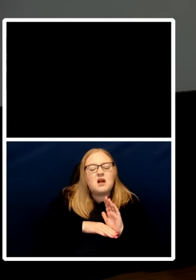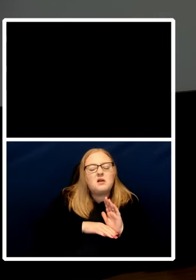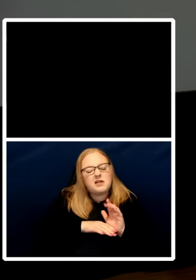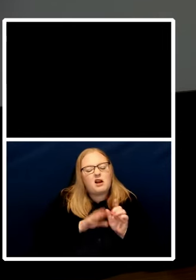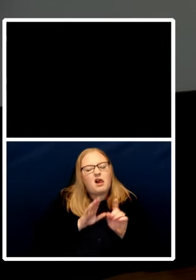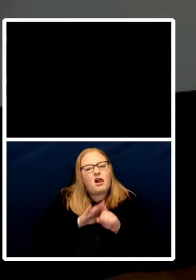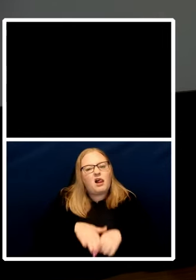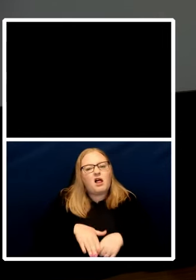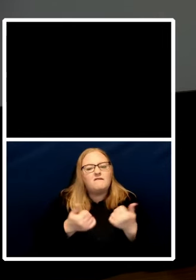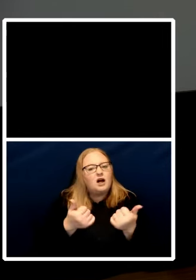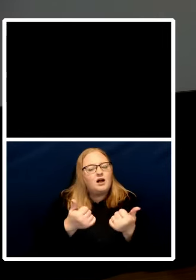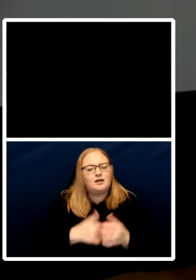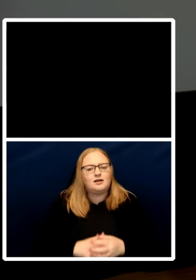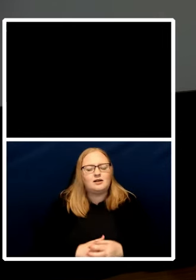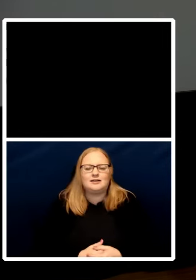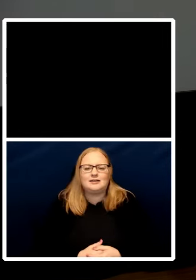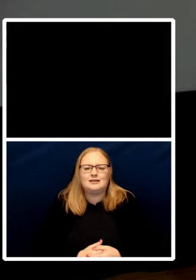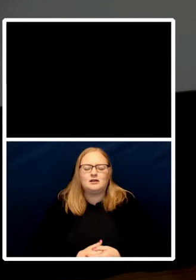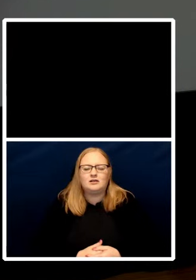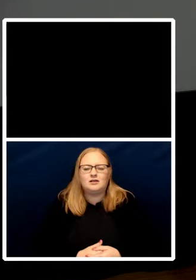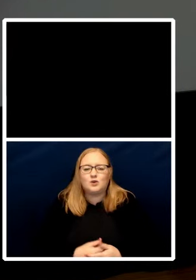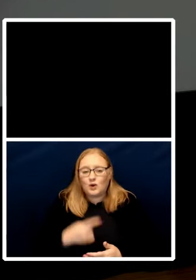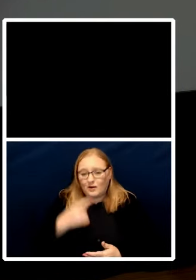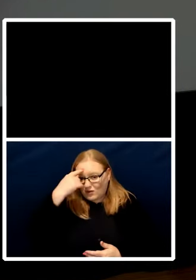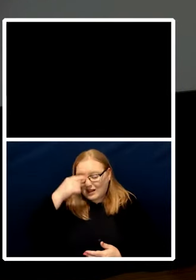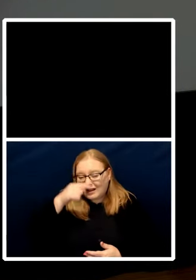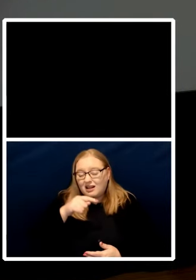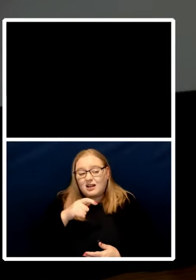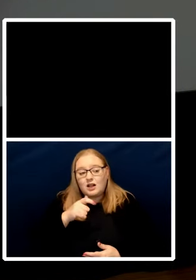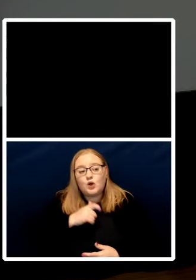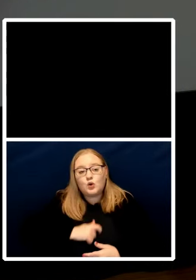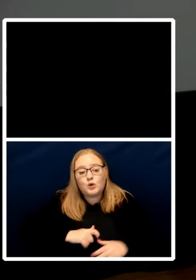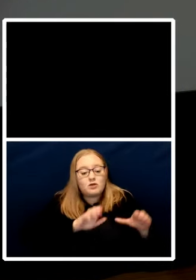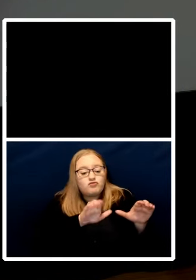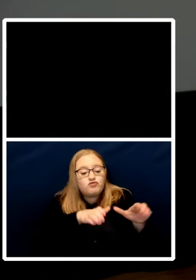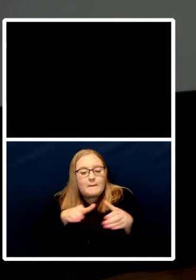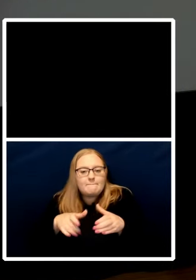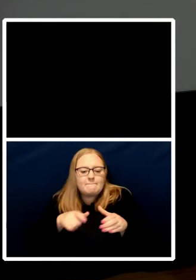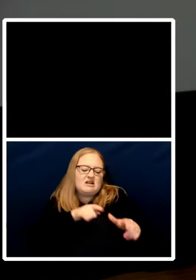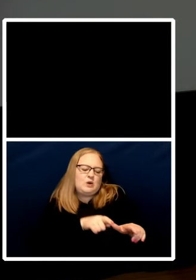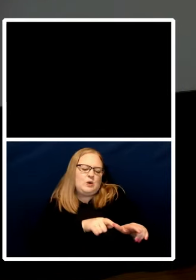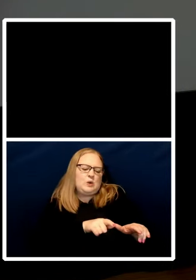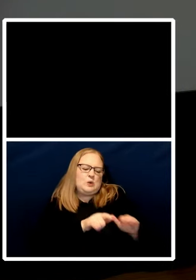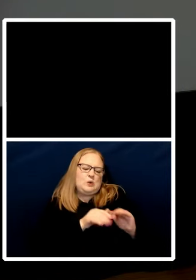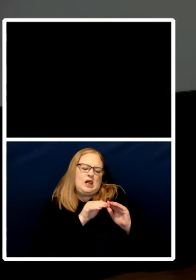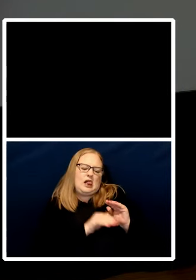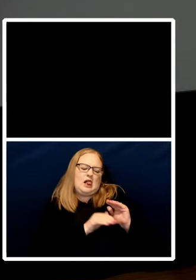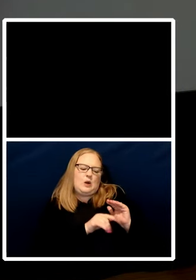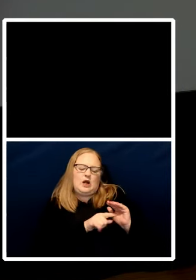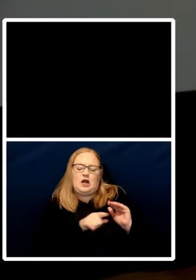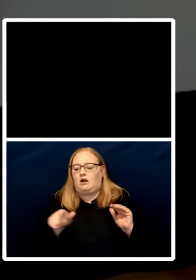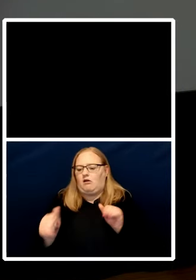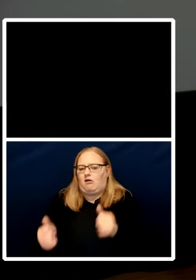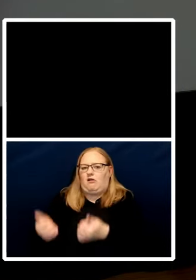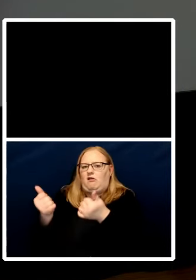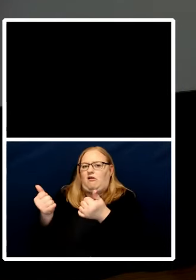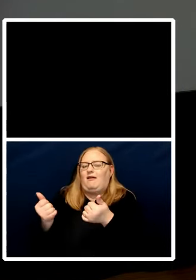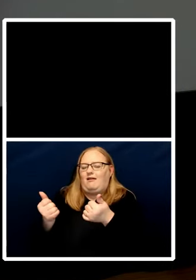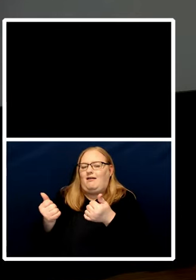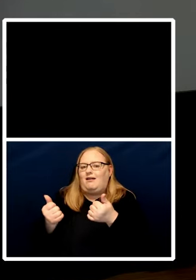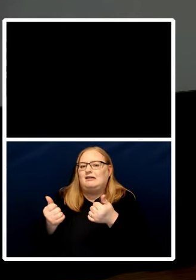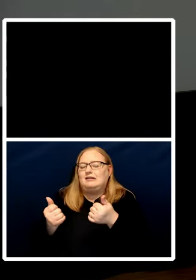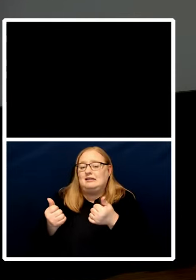you think that about a category of humanity that is contrary to human dignity